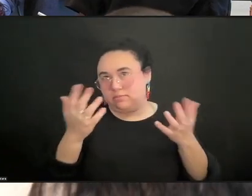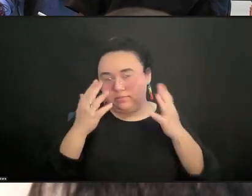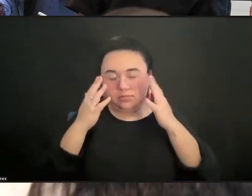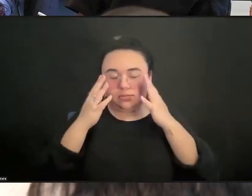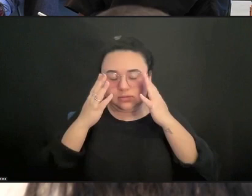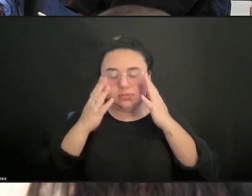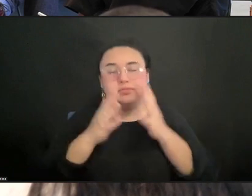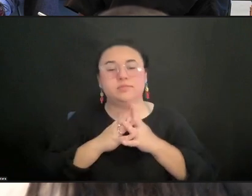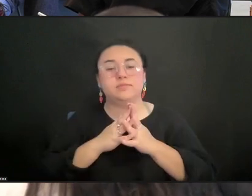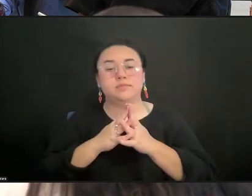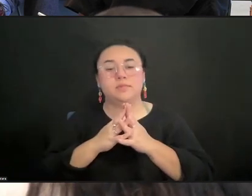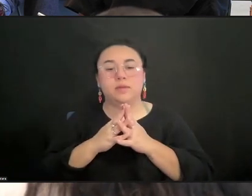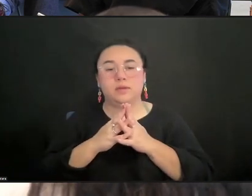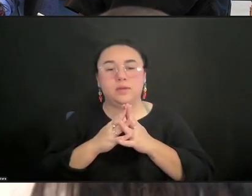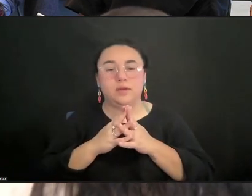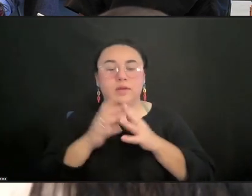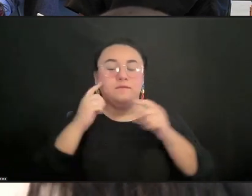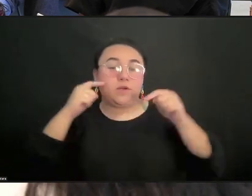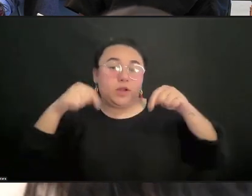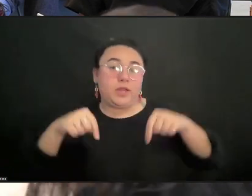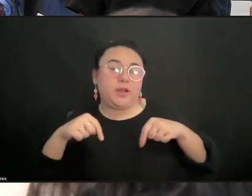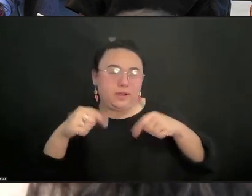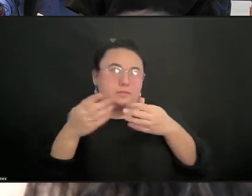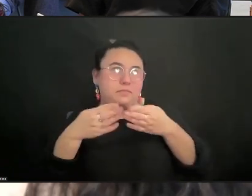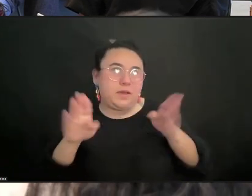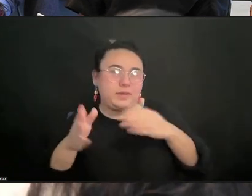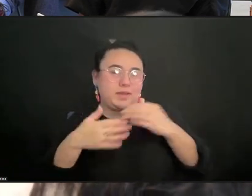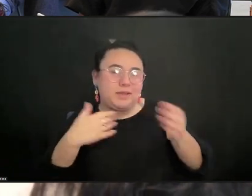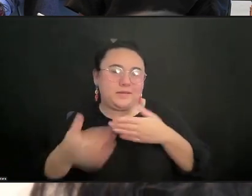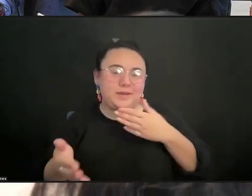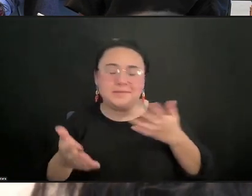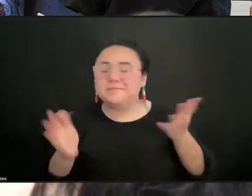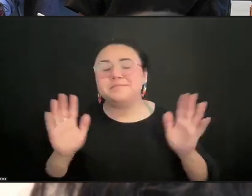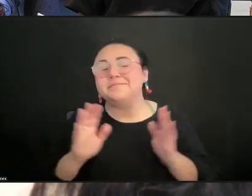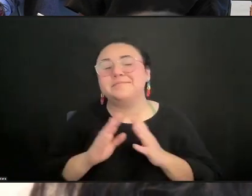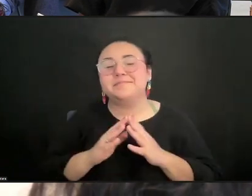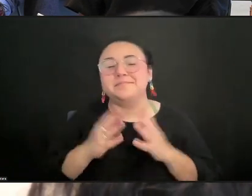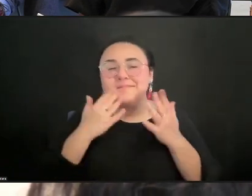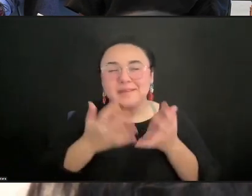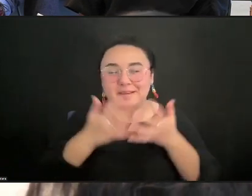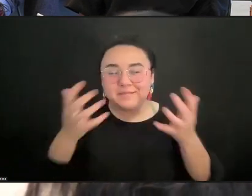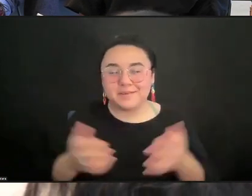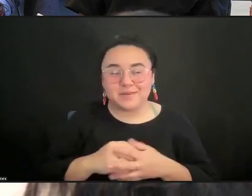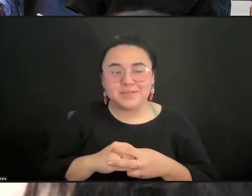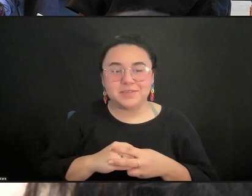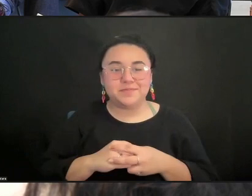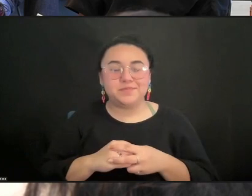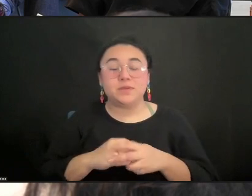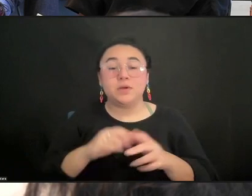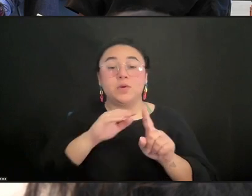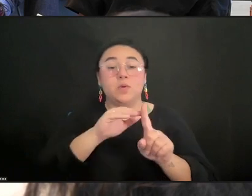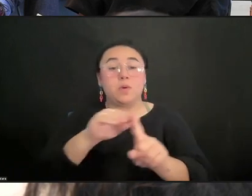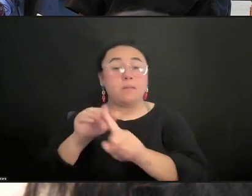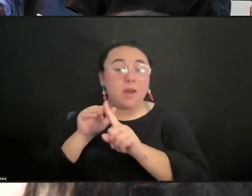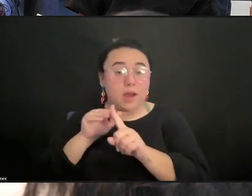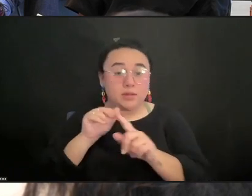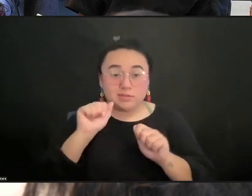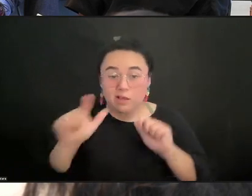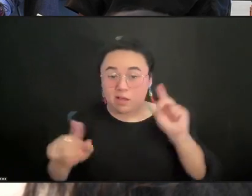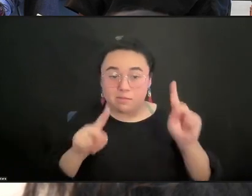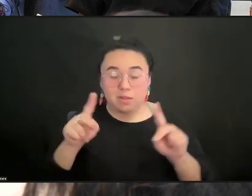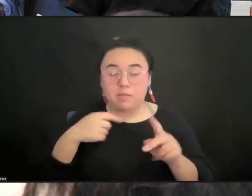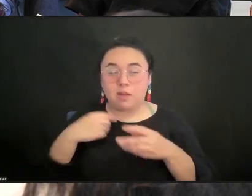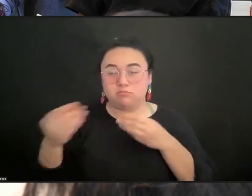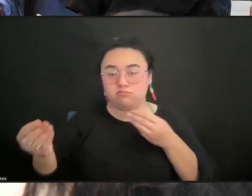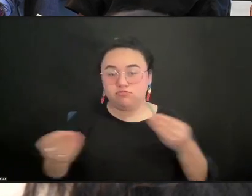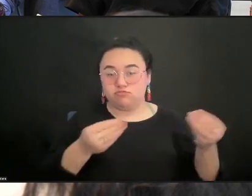At least out here in public. Thank you very much. As a reminder to everyone, I'll be moderating a conversation with